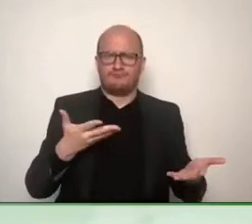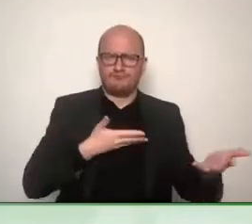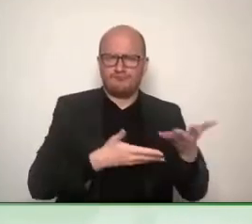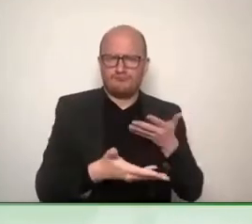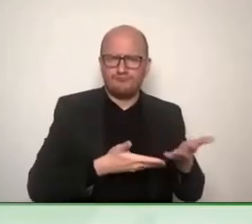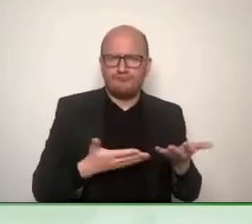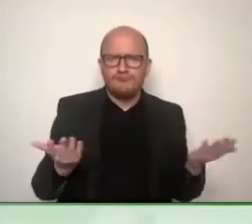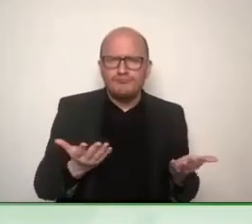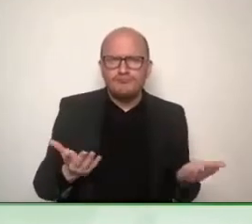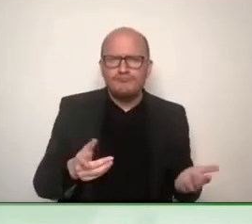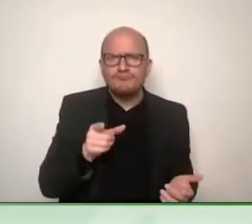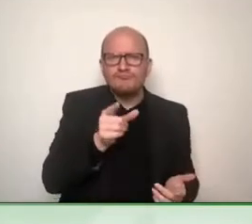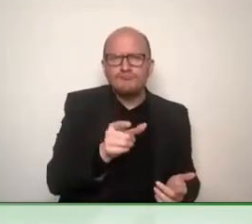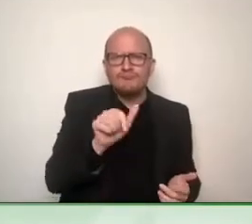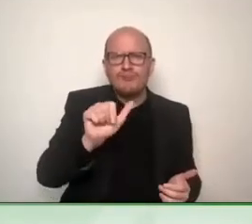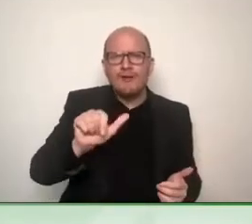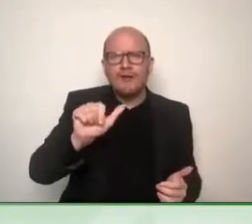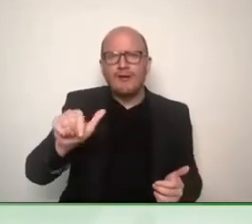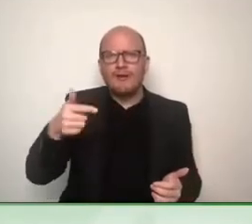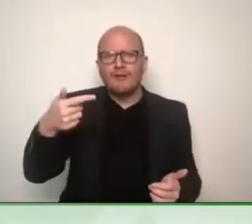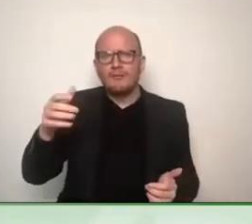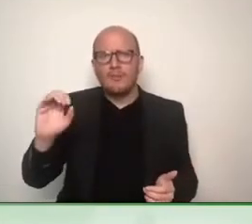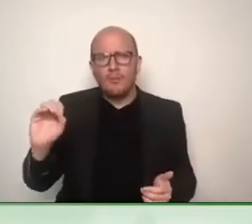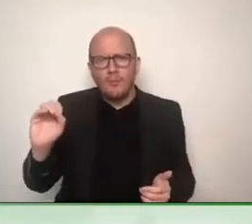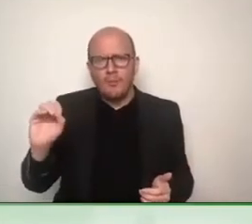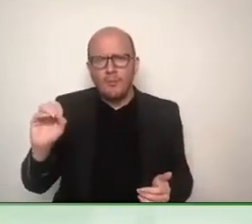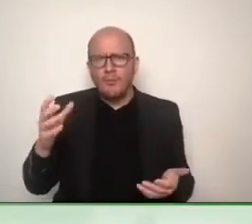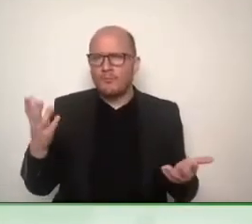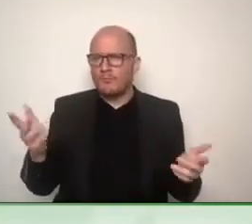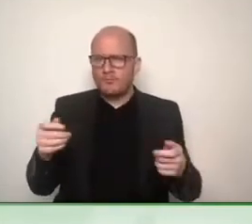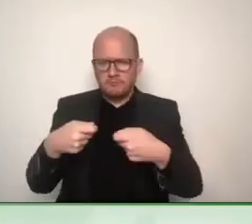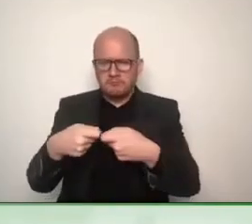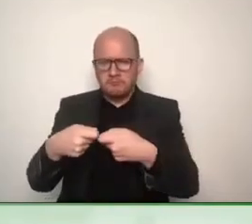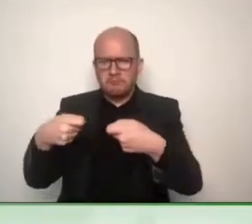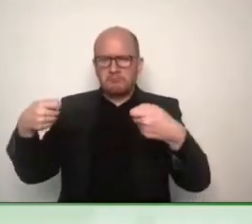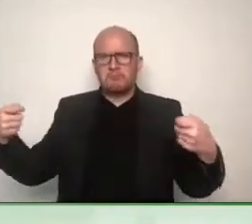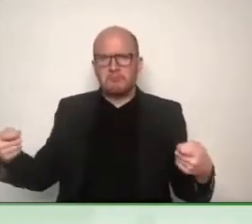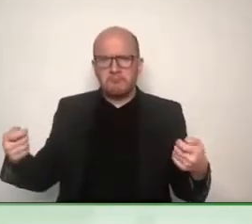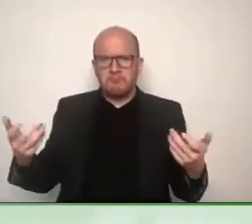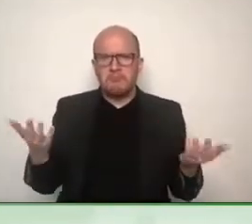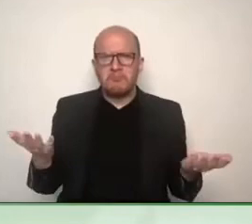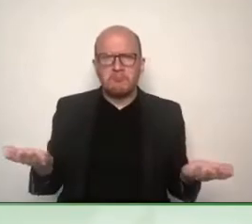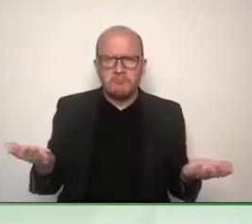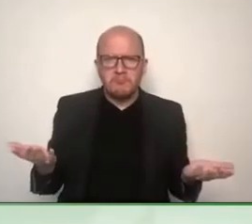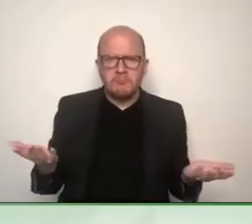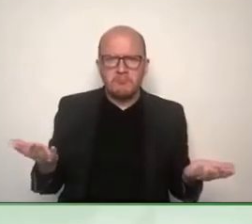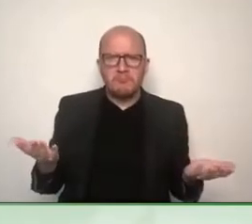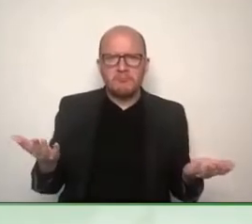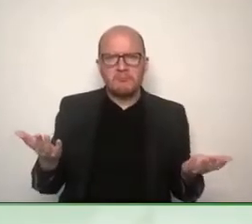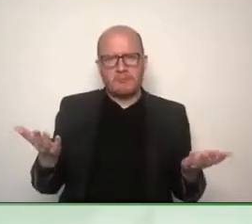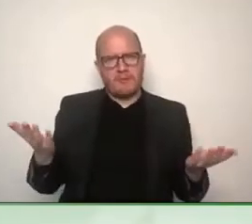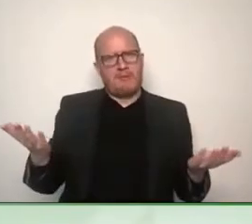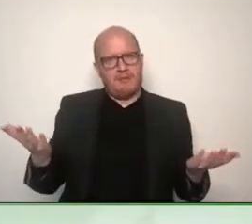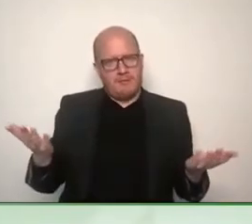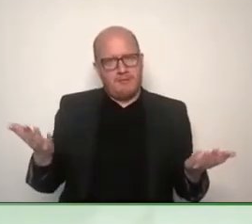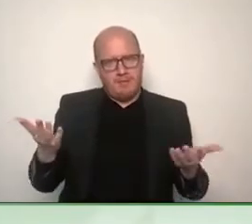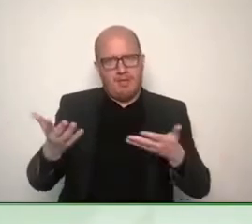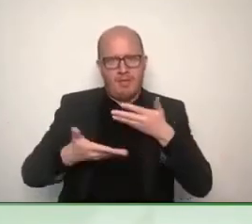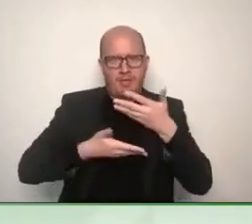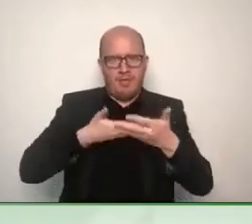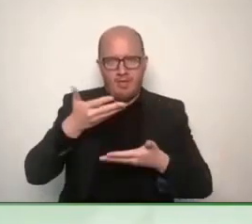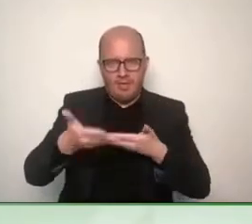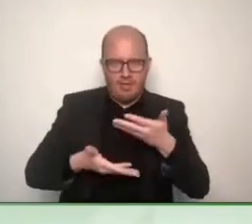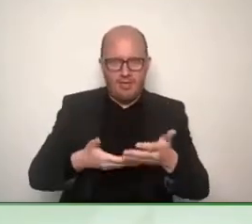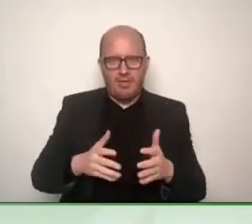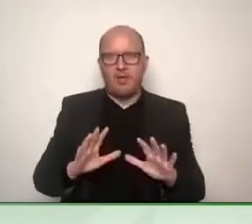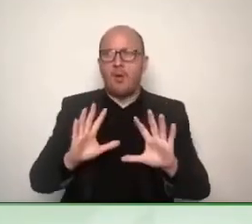So the short form is GATO and it stands for? I'm very sorry for that it's a long name. It's the Global Alliance of Assistive Technology